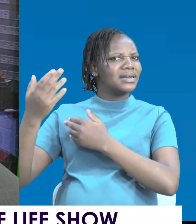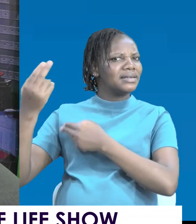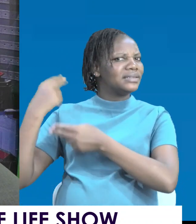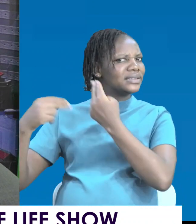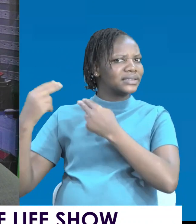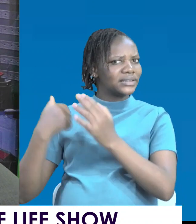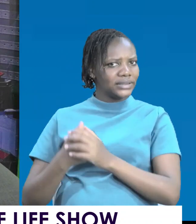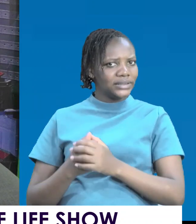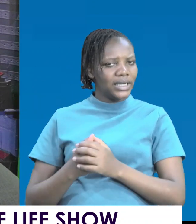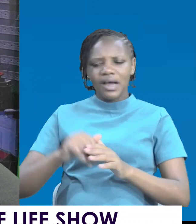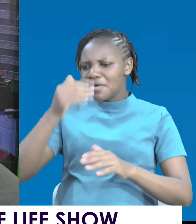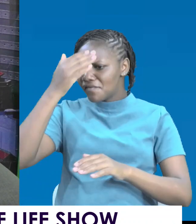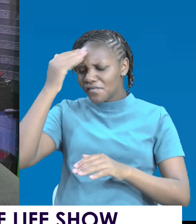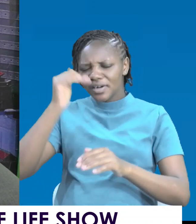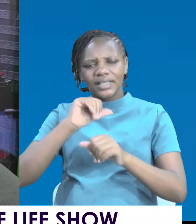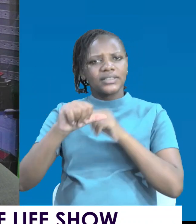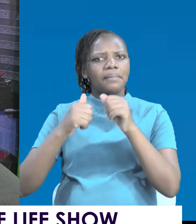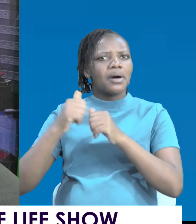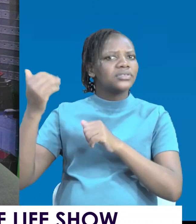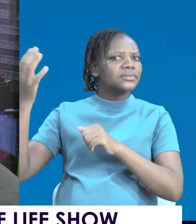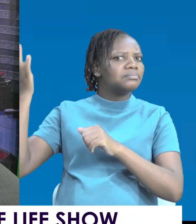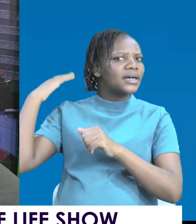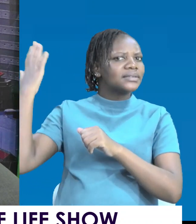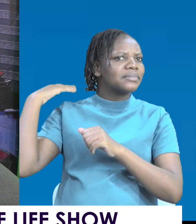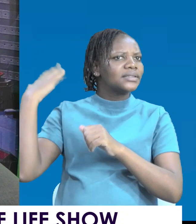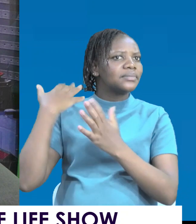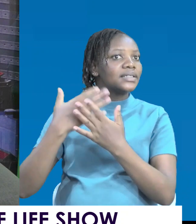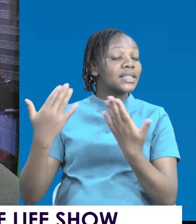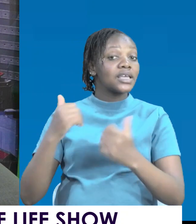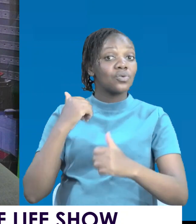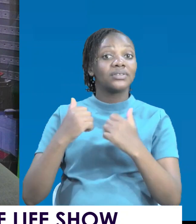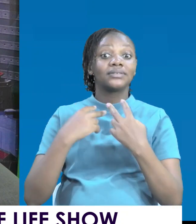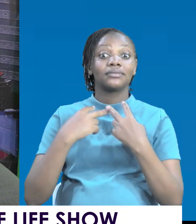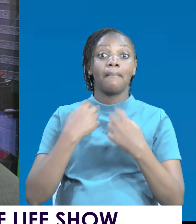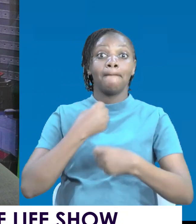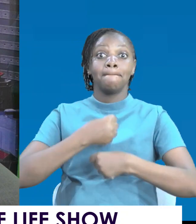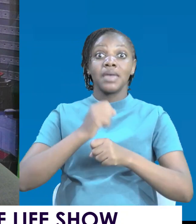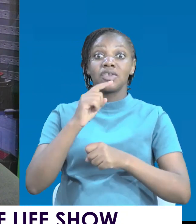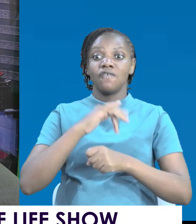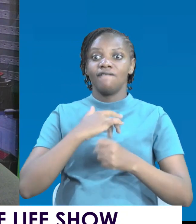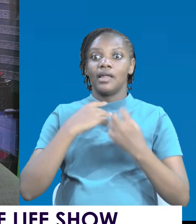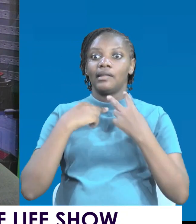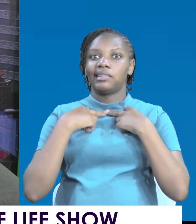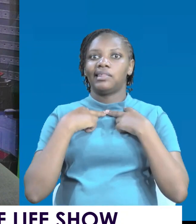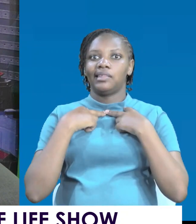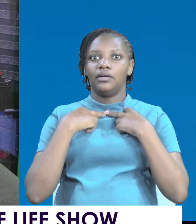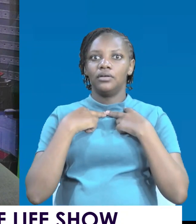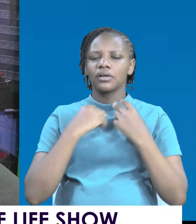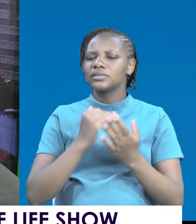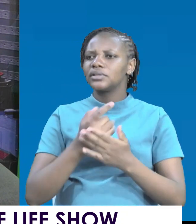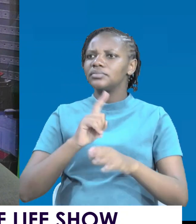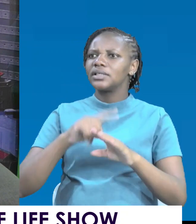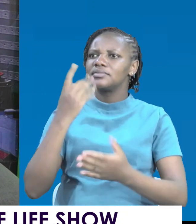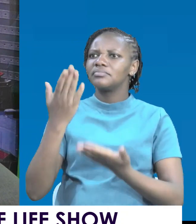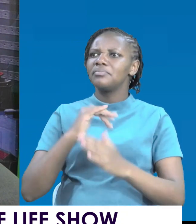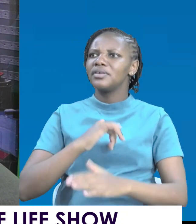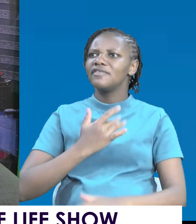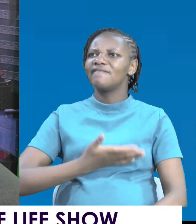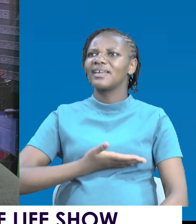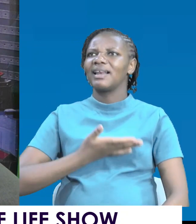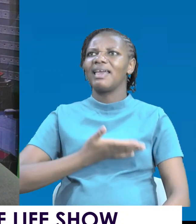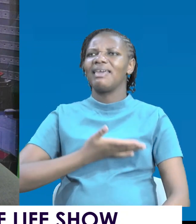the things of the past. Things that have held you before. You may have been a man and woman of anger. Of